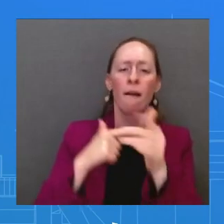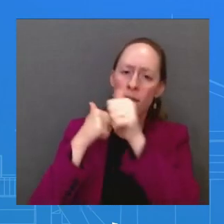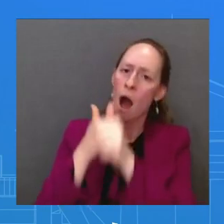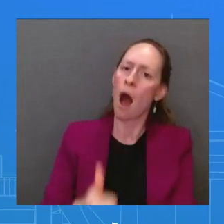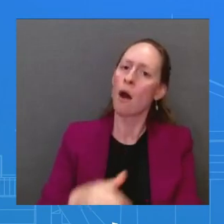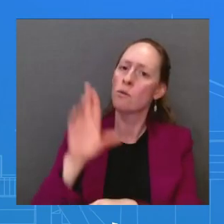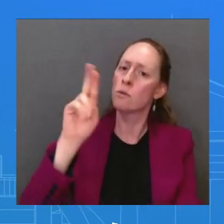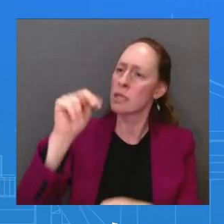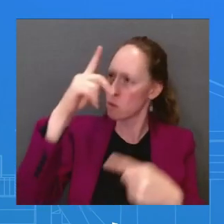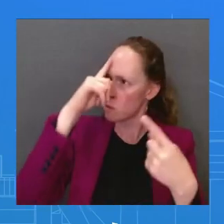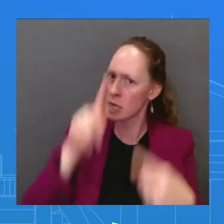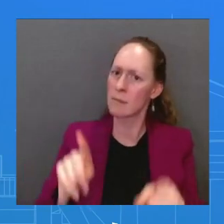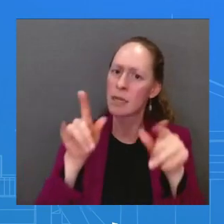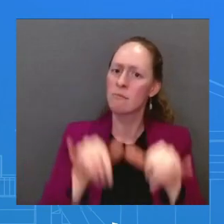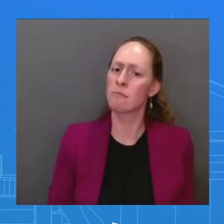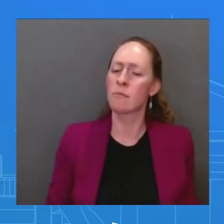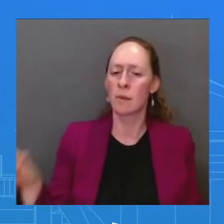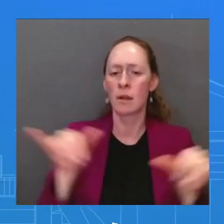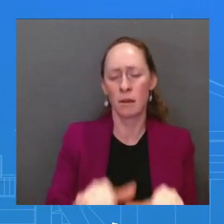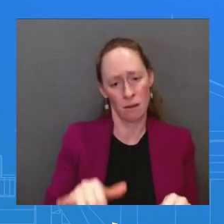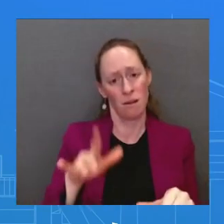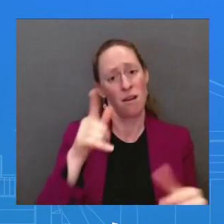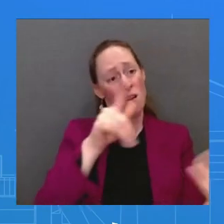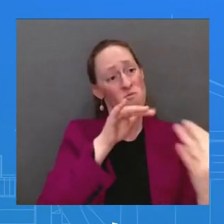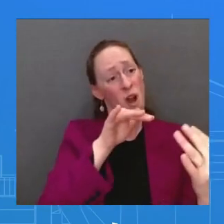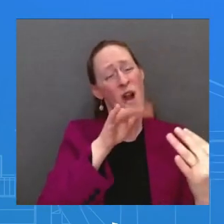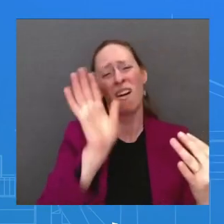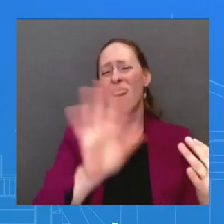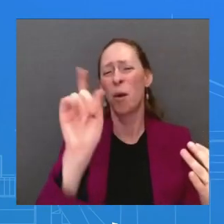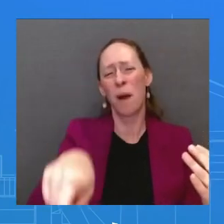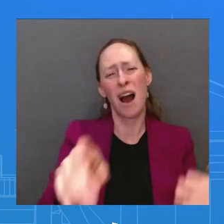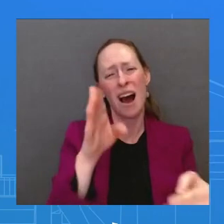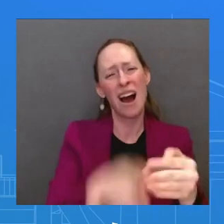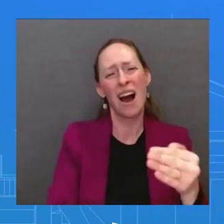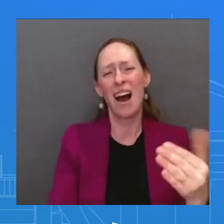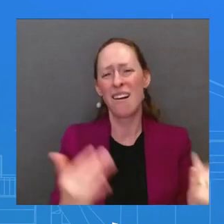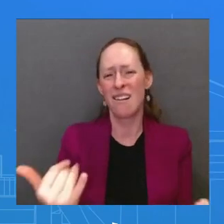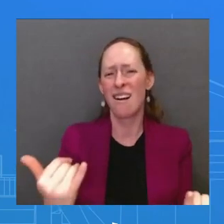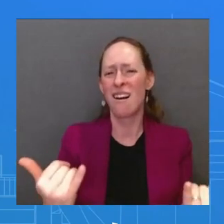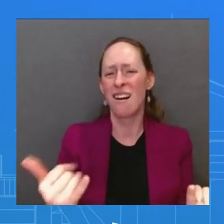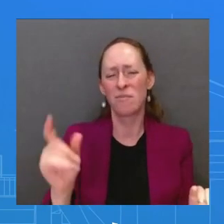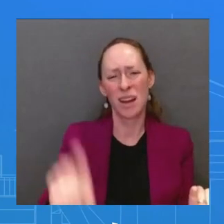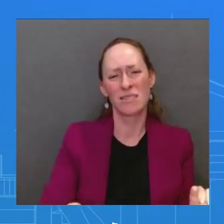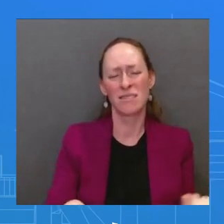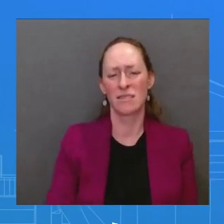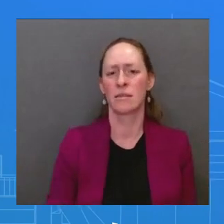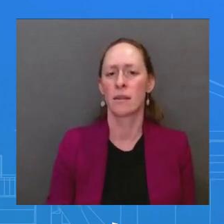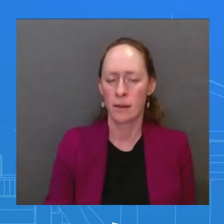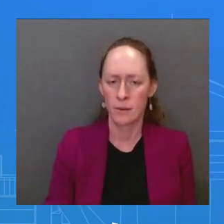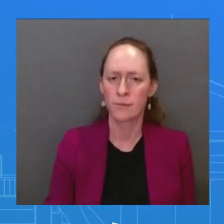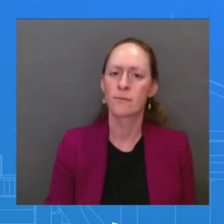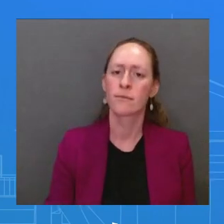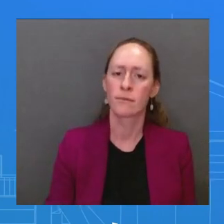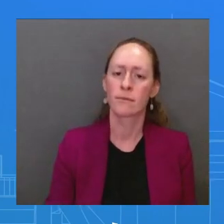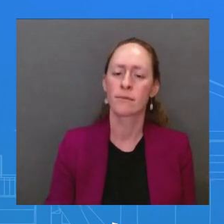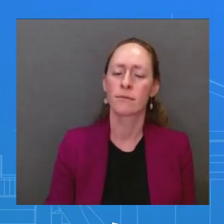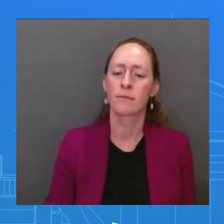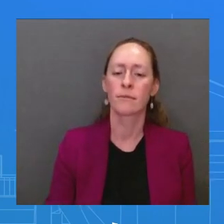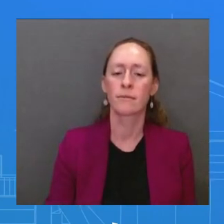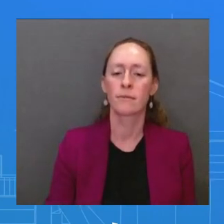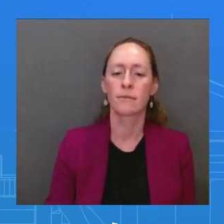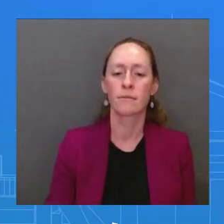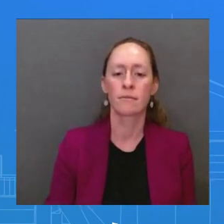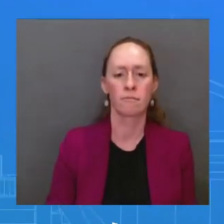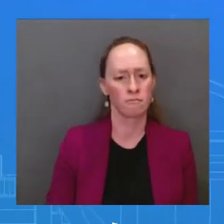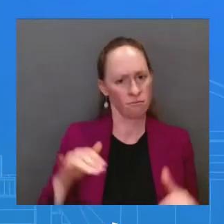of months of hard diplomacy by the United States and our partners, and it continues to reflect where international sentiment is on this